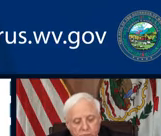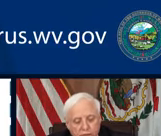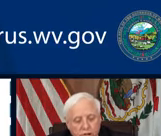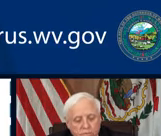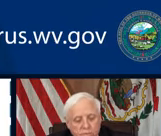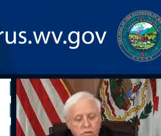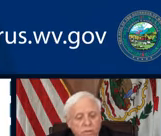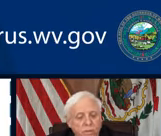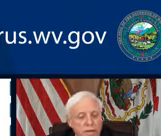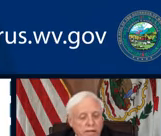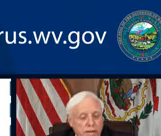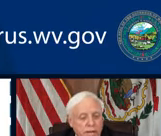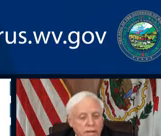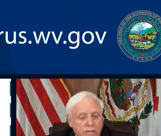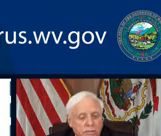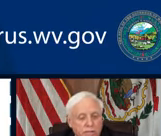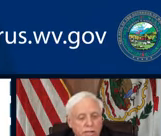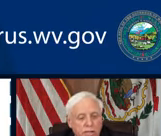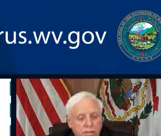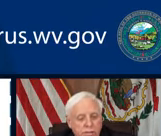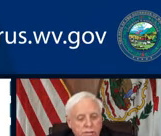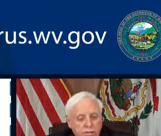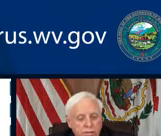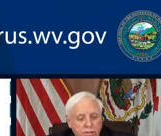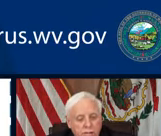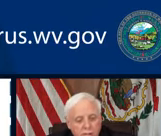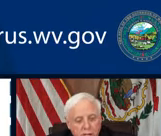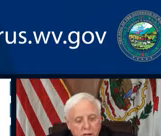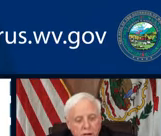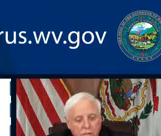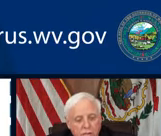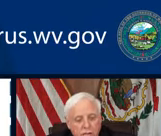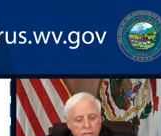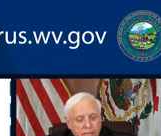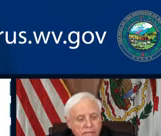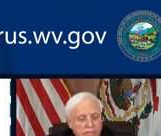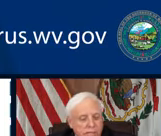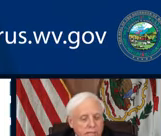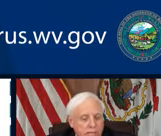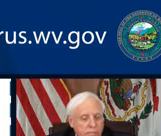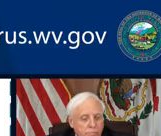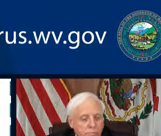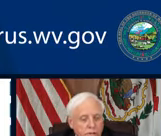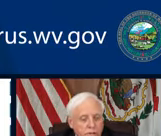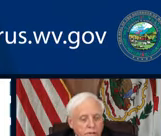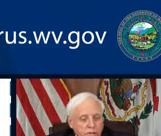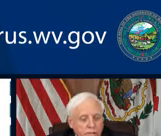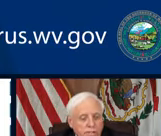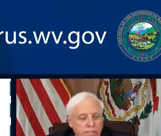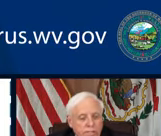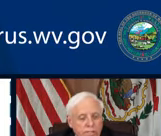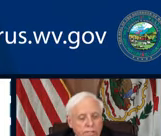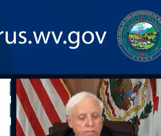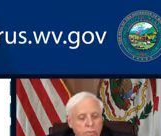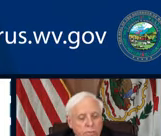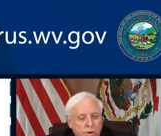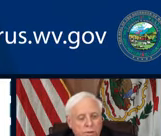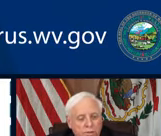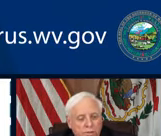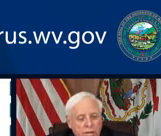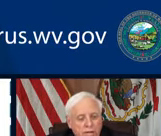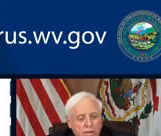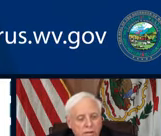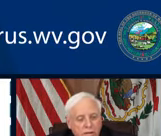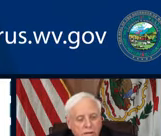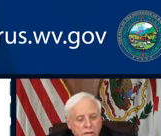We've dropped some of the red counties and and you can see over and I guess the eastern central part